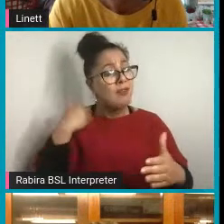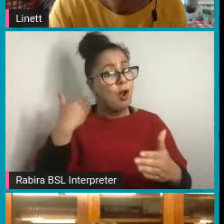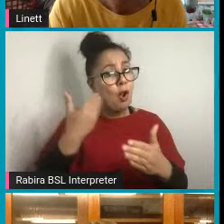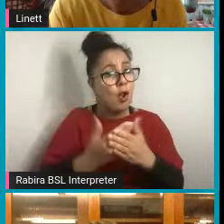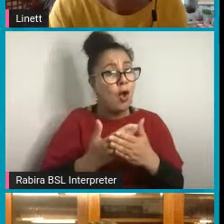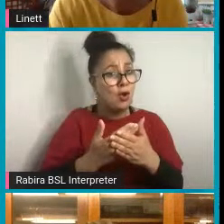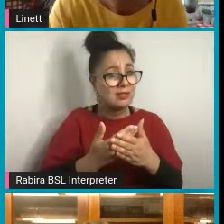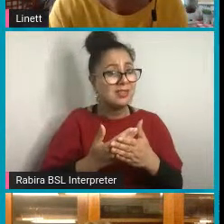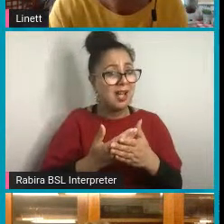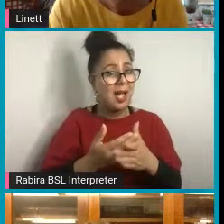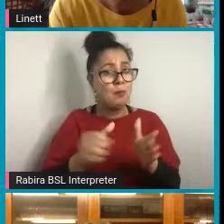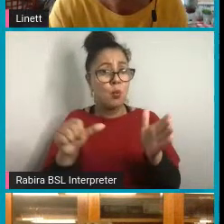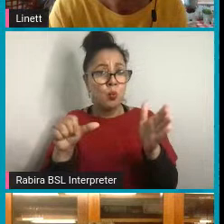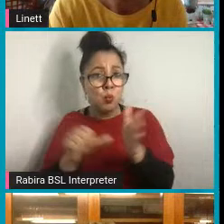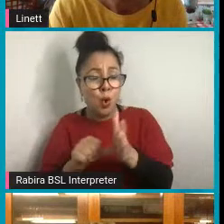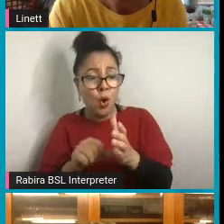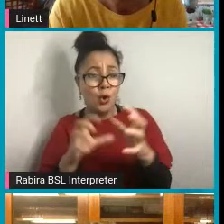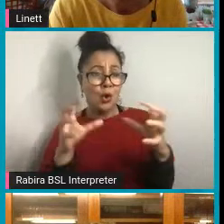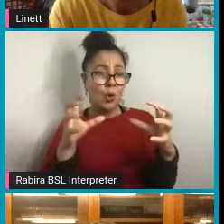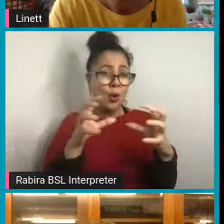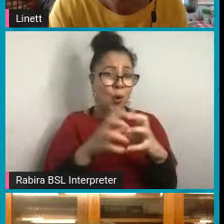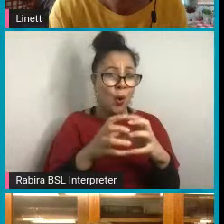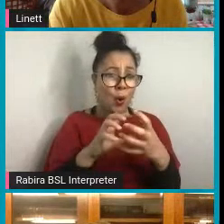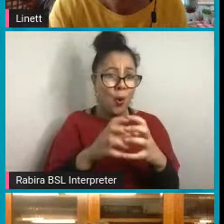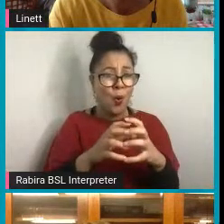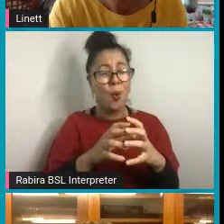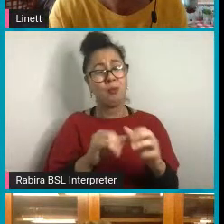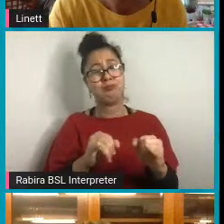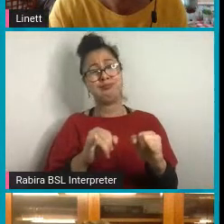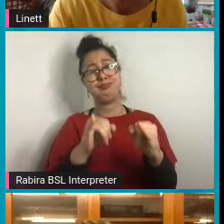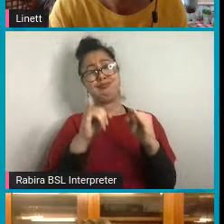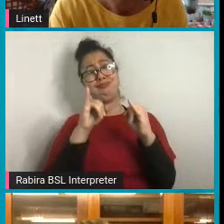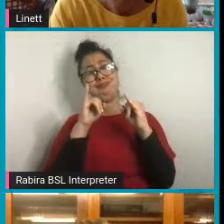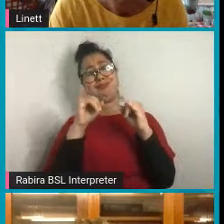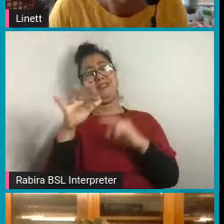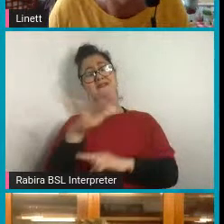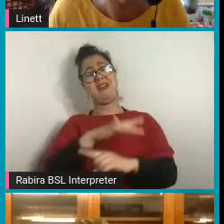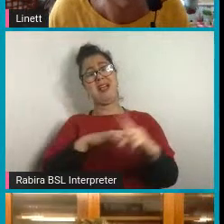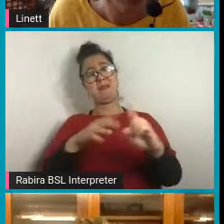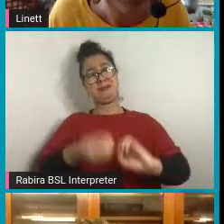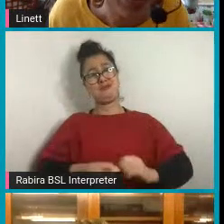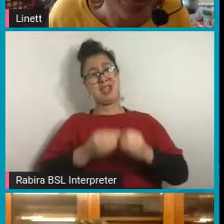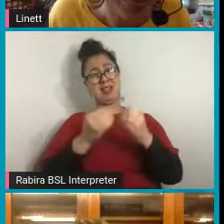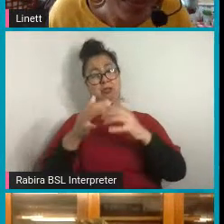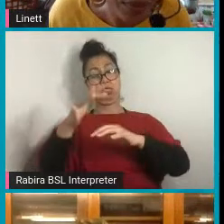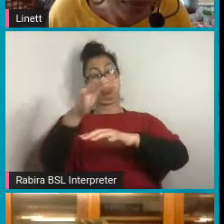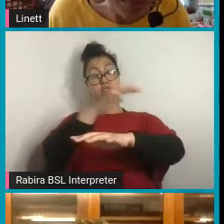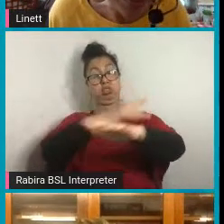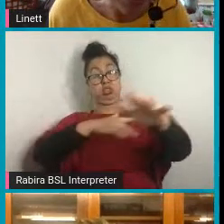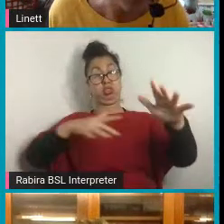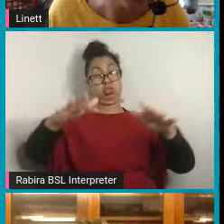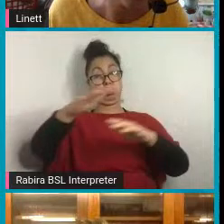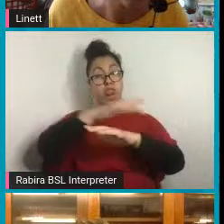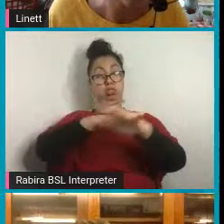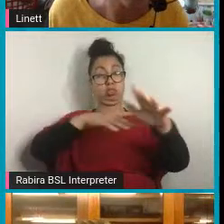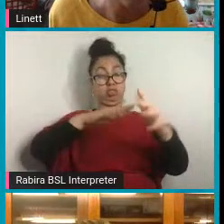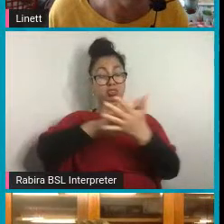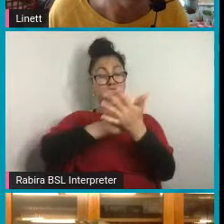and wood, are very bad for the environment and create a lot of pollution. So,